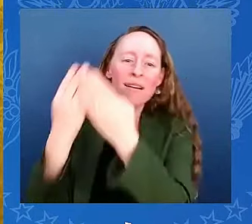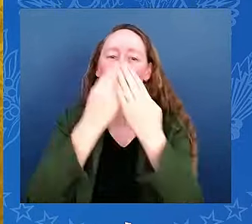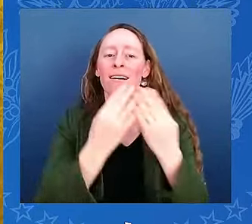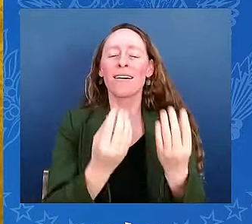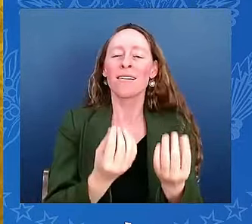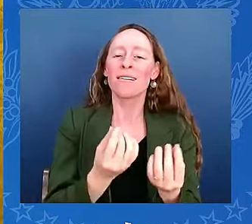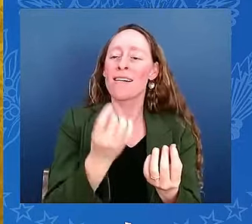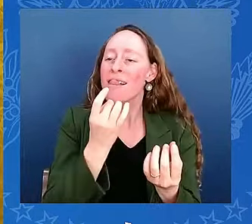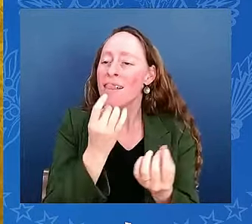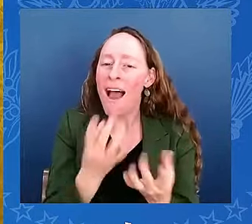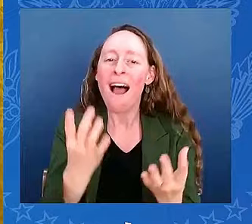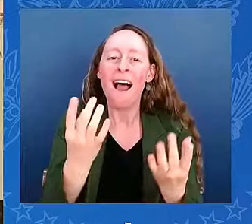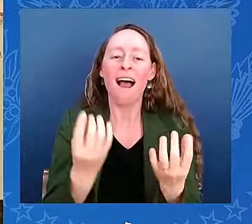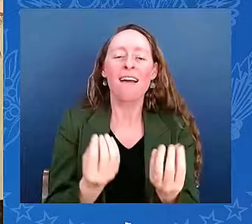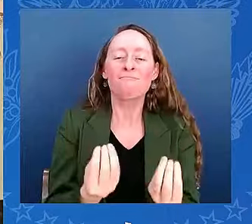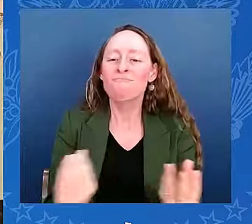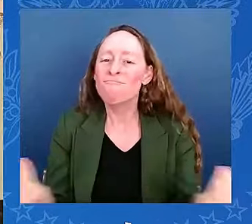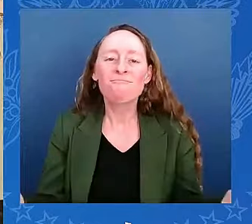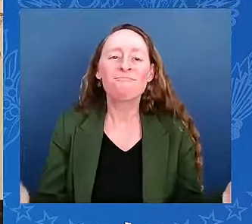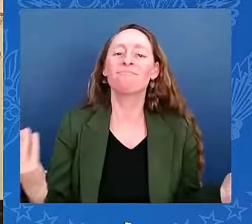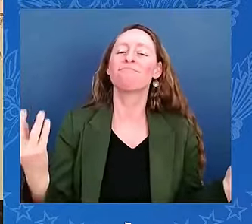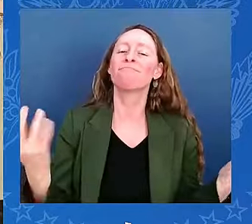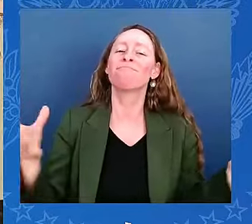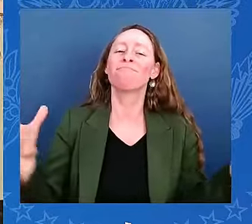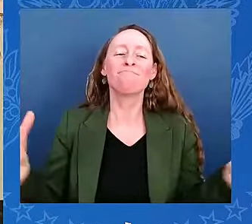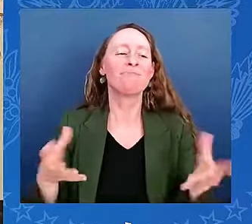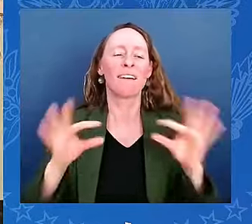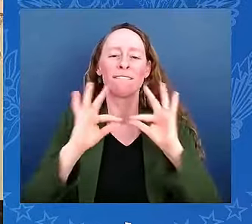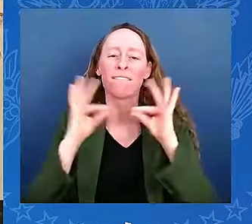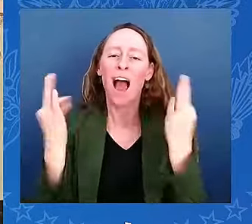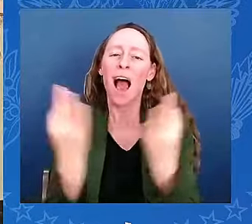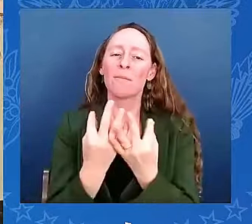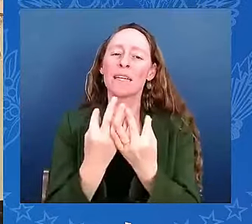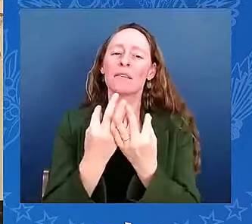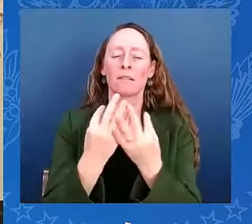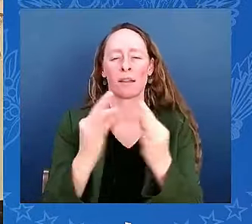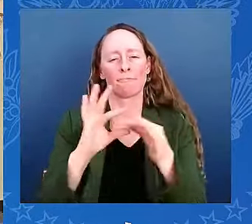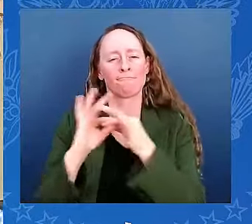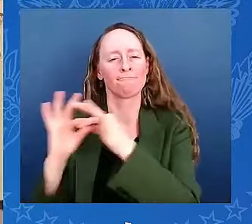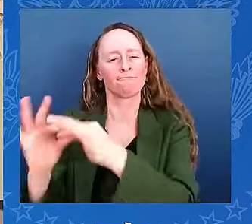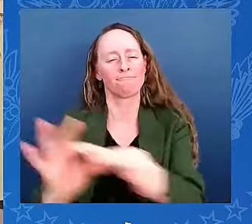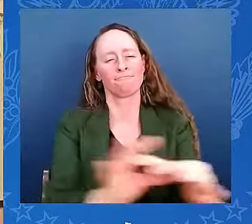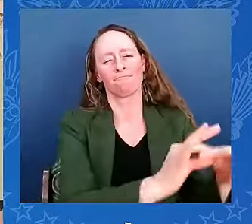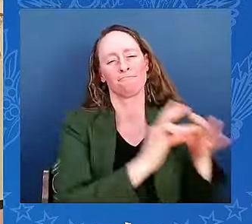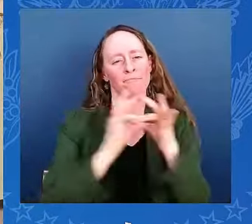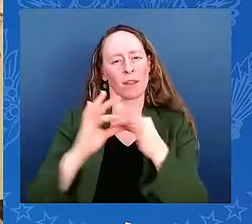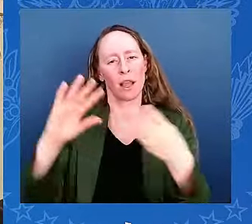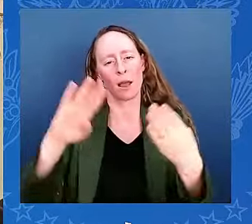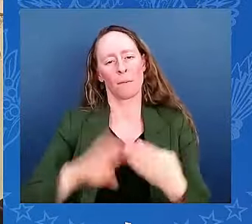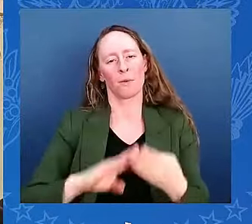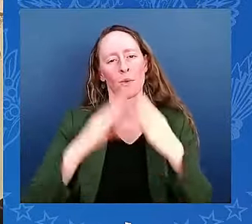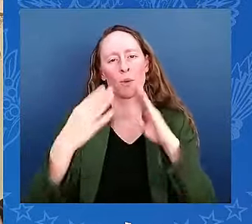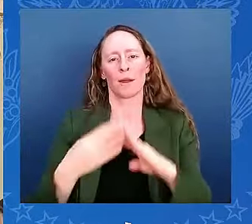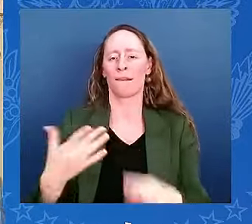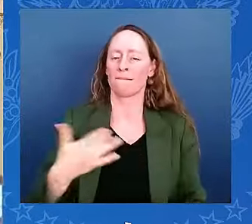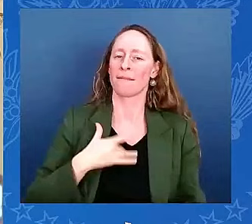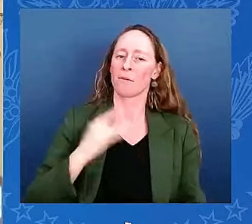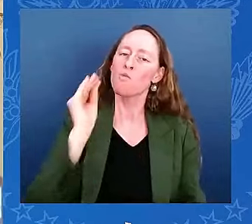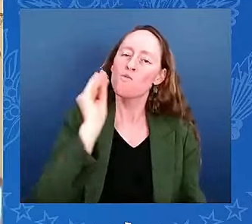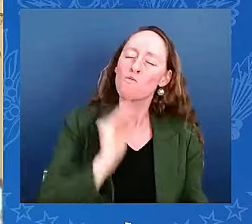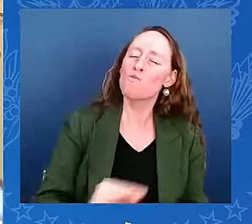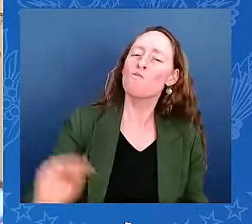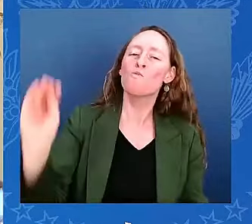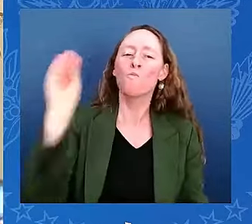and community. It reinforced a deep sense of belonging and connection to our truly beautiful